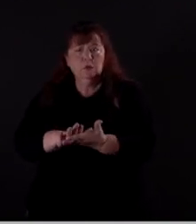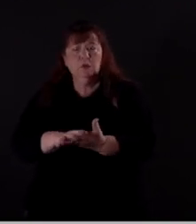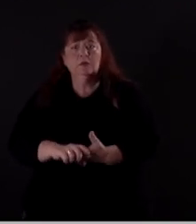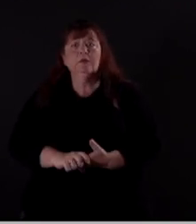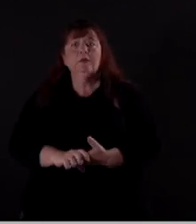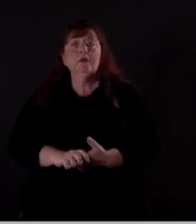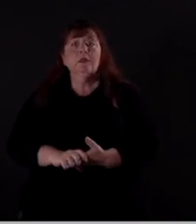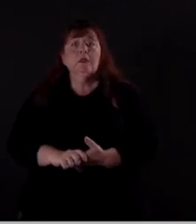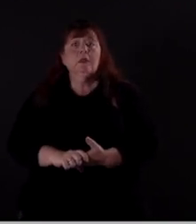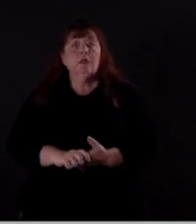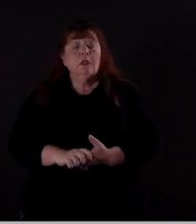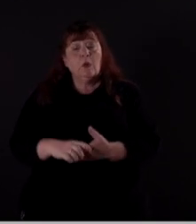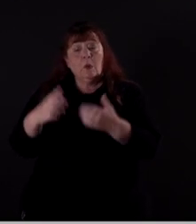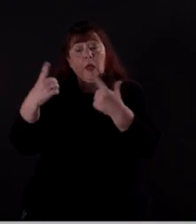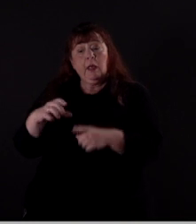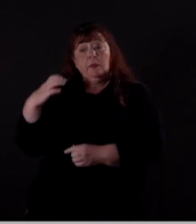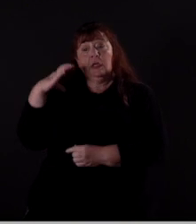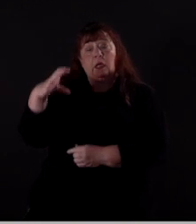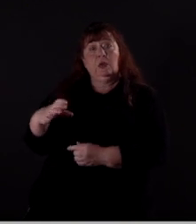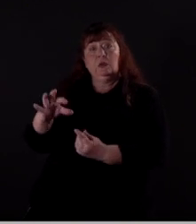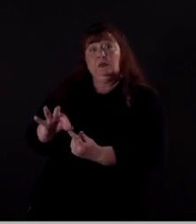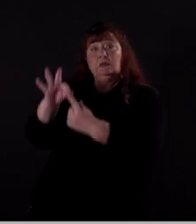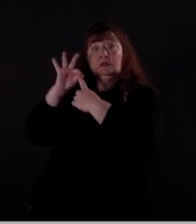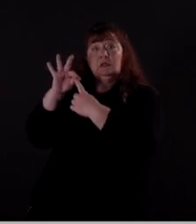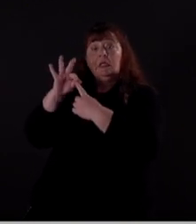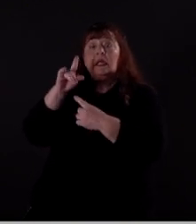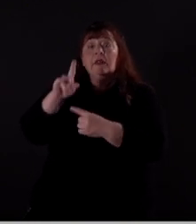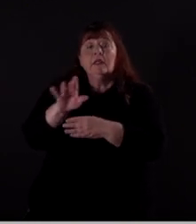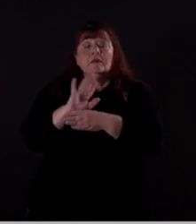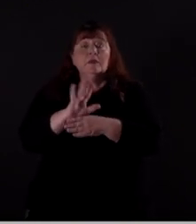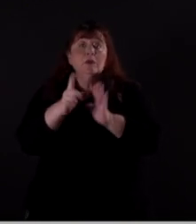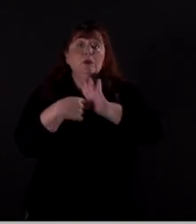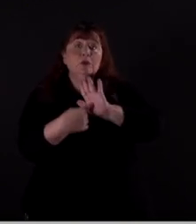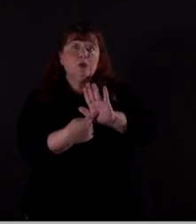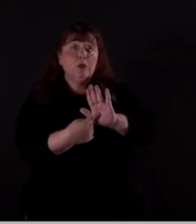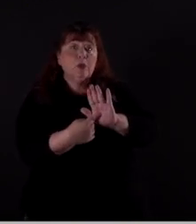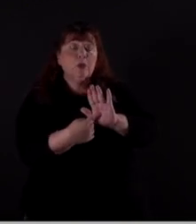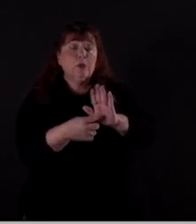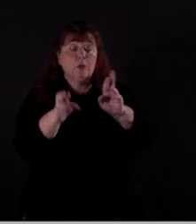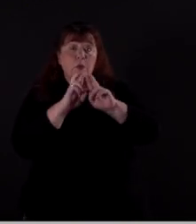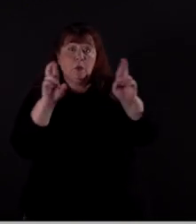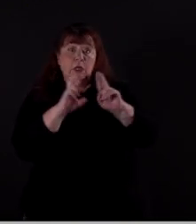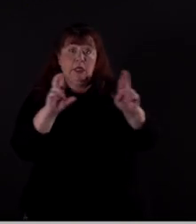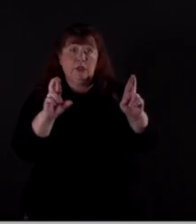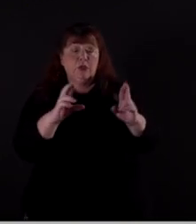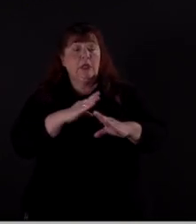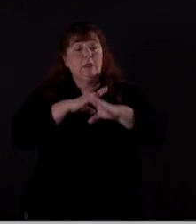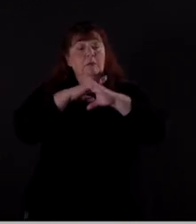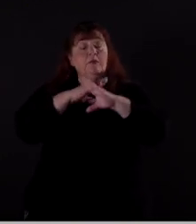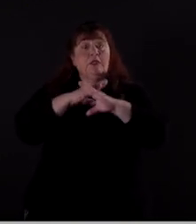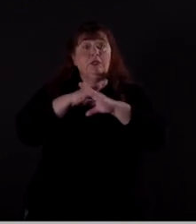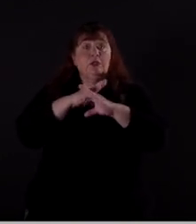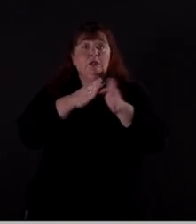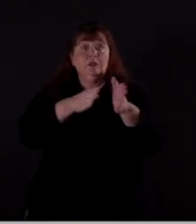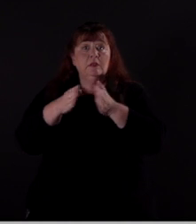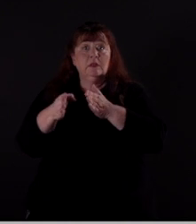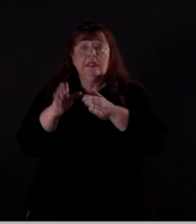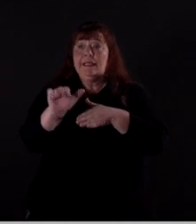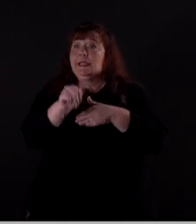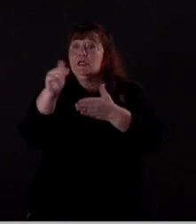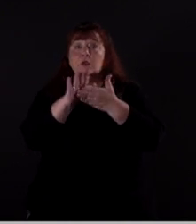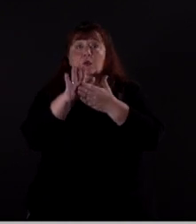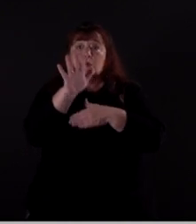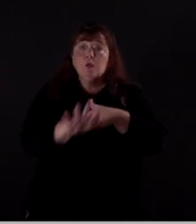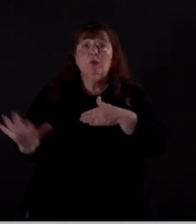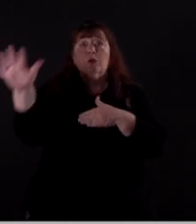While what happened in Colorado is unique, what this video illustrates is how preparedness and prevention strategies enable any school across the